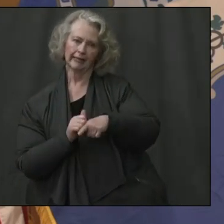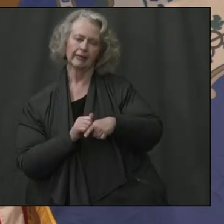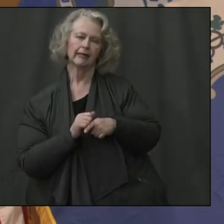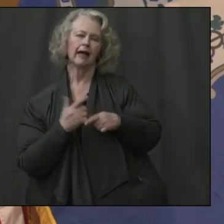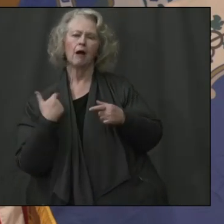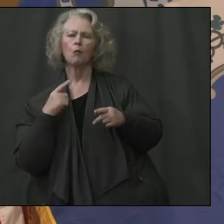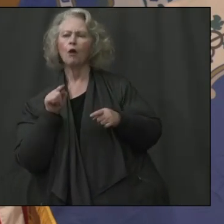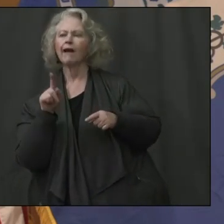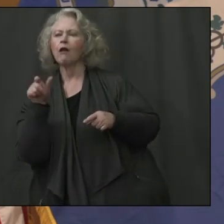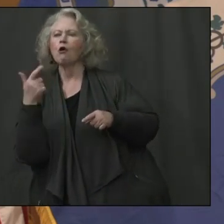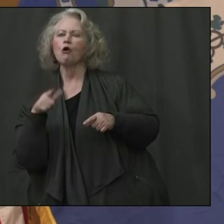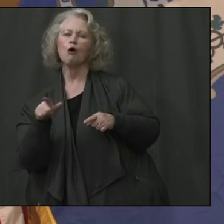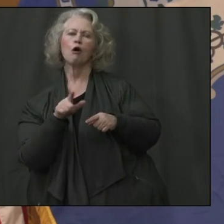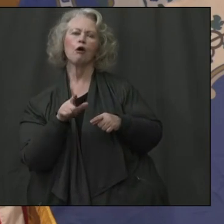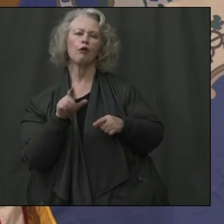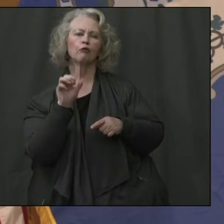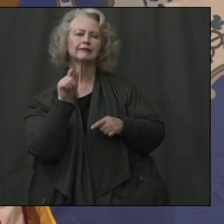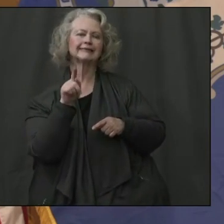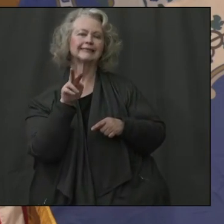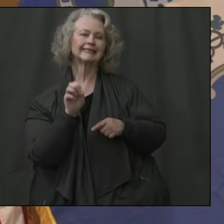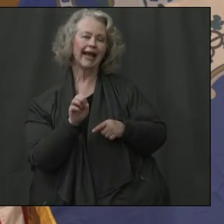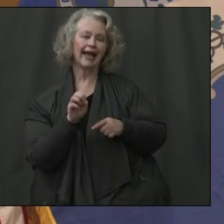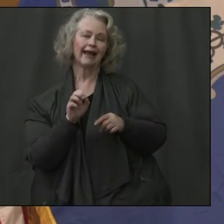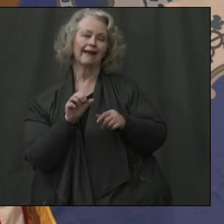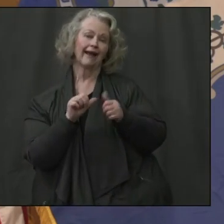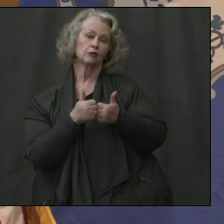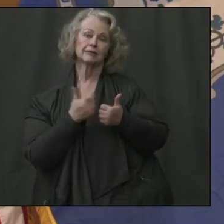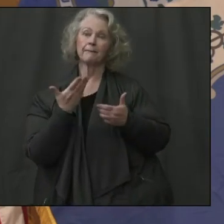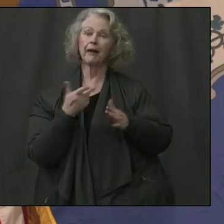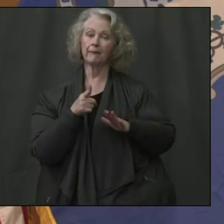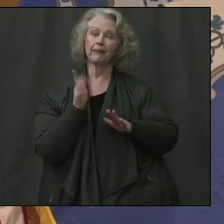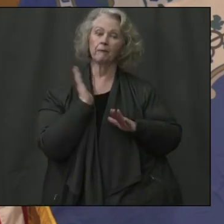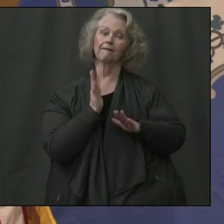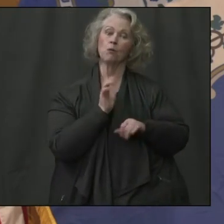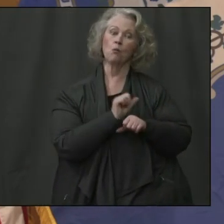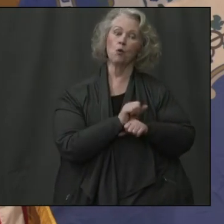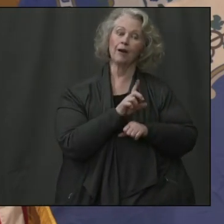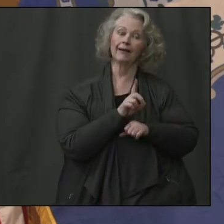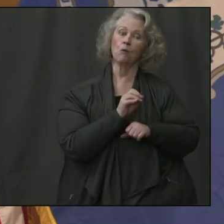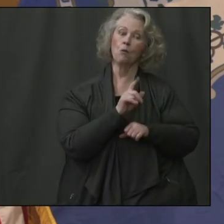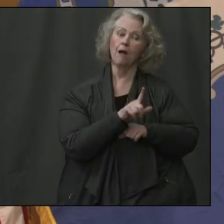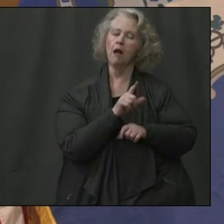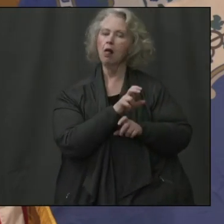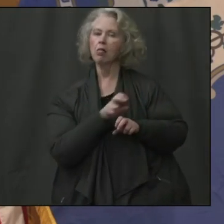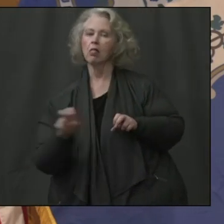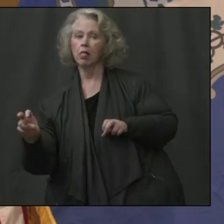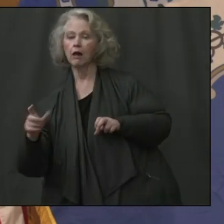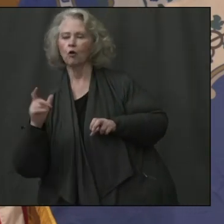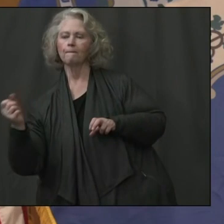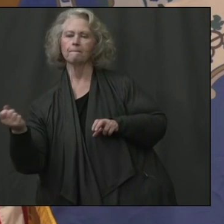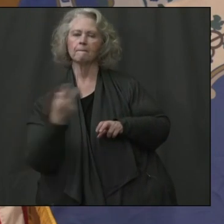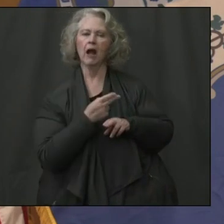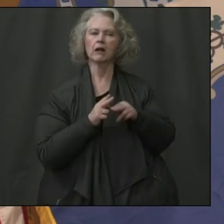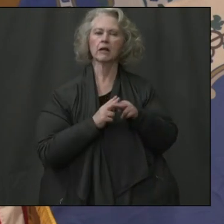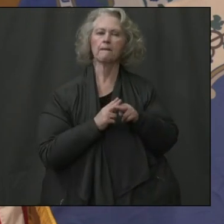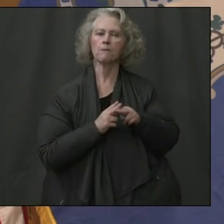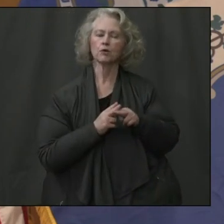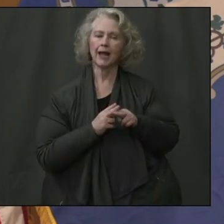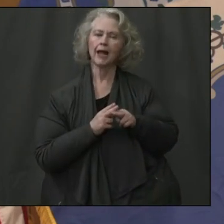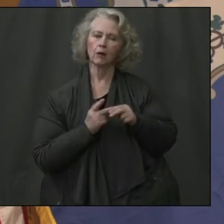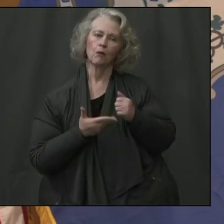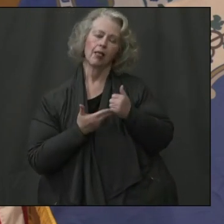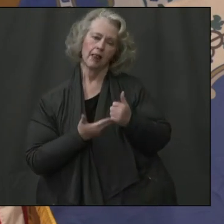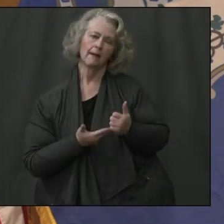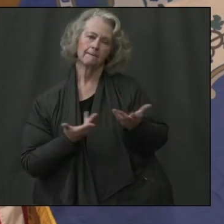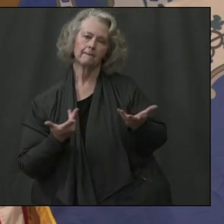agencies, employees that have might have left DOL and gone into another state agency, um, that could come back for a temporary period of time to assist. So